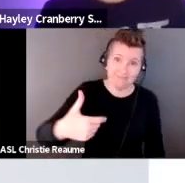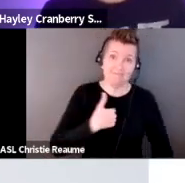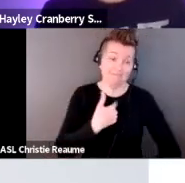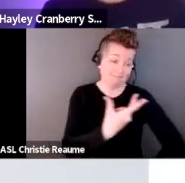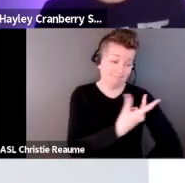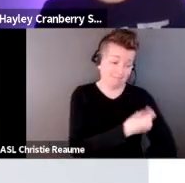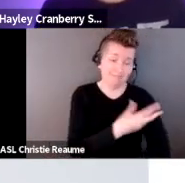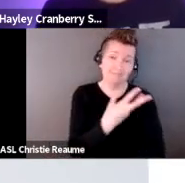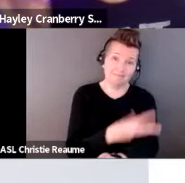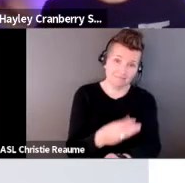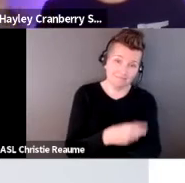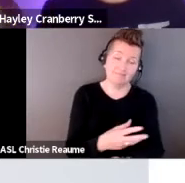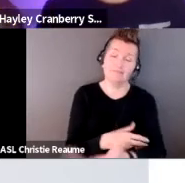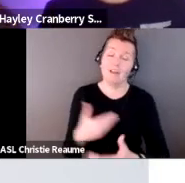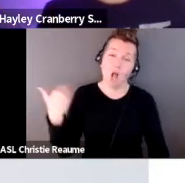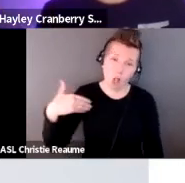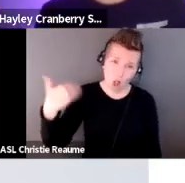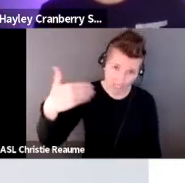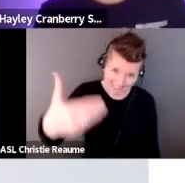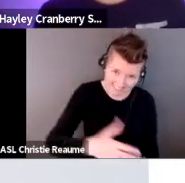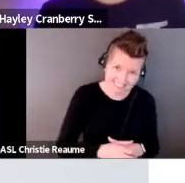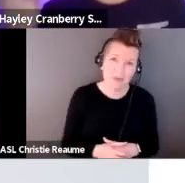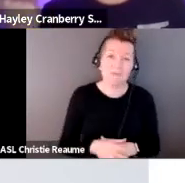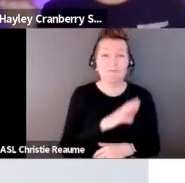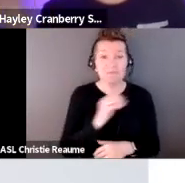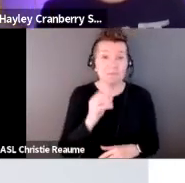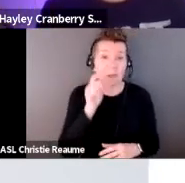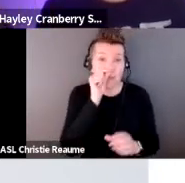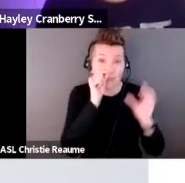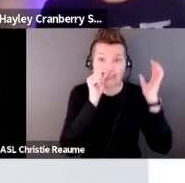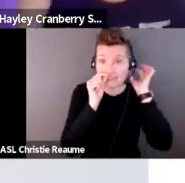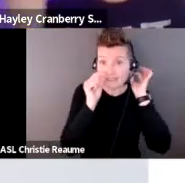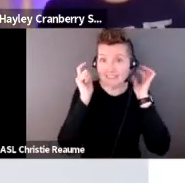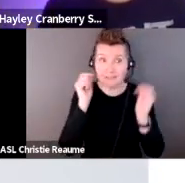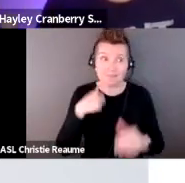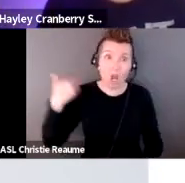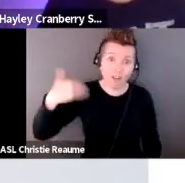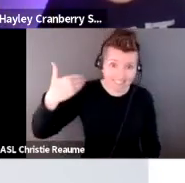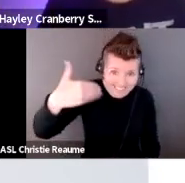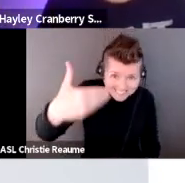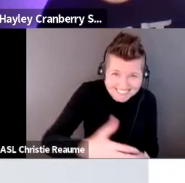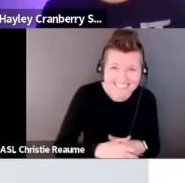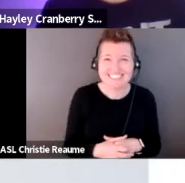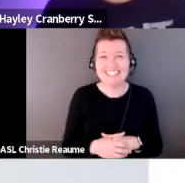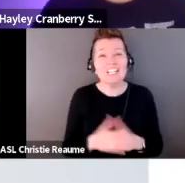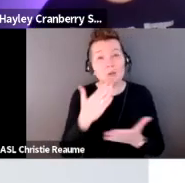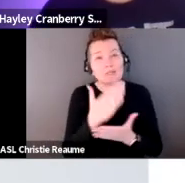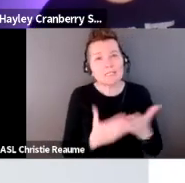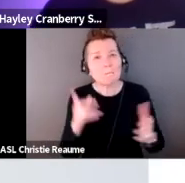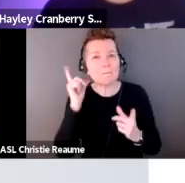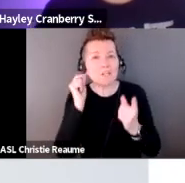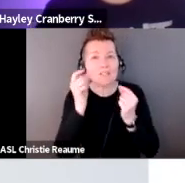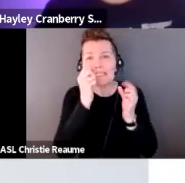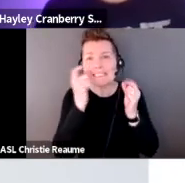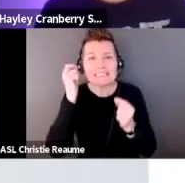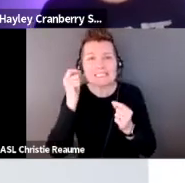you know, the piercing goes along with that, too. There's piercing of the body recreationally and then piercing of the body